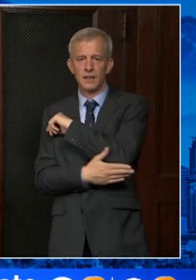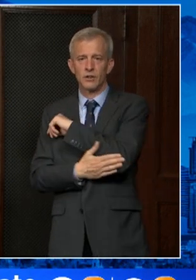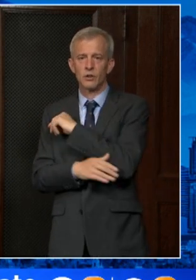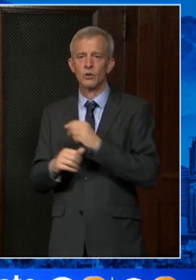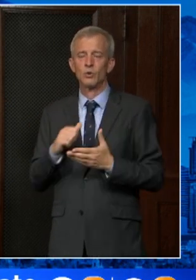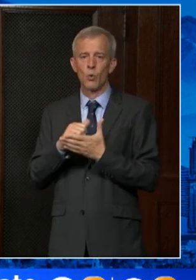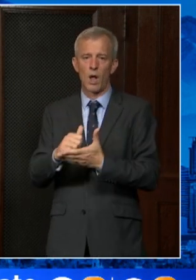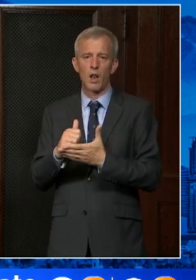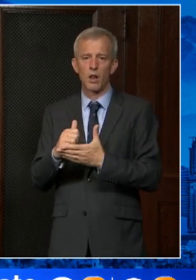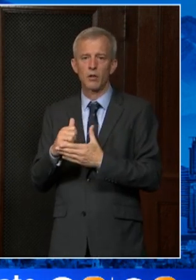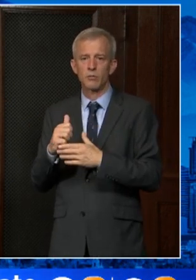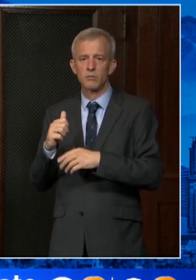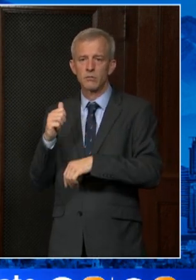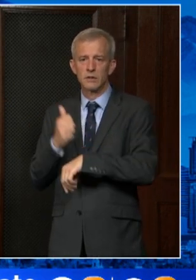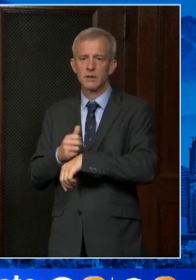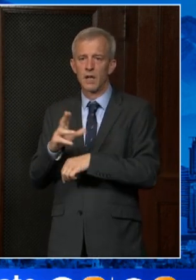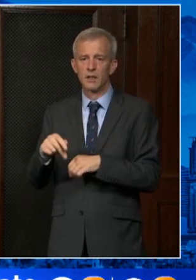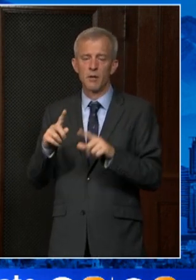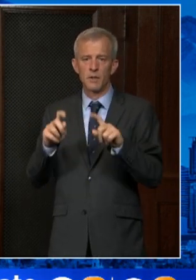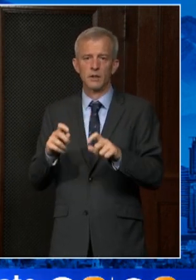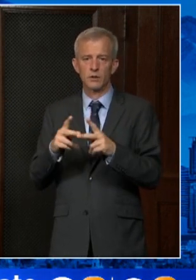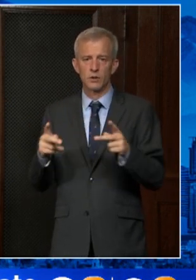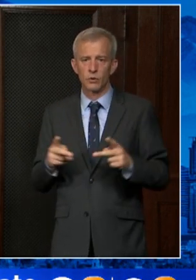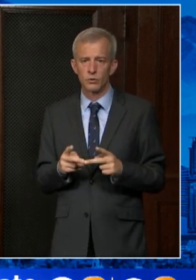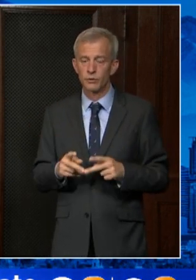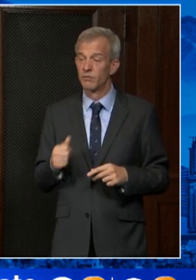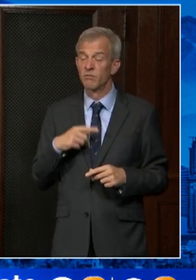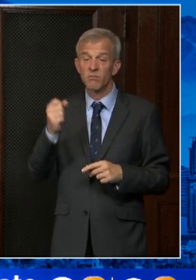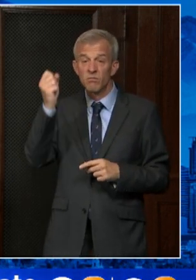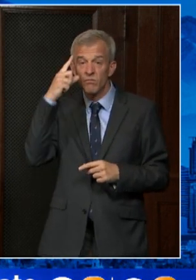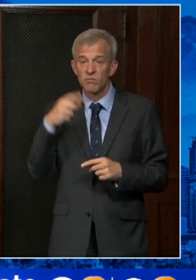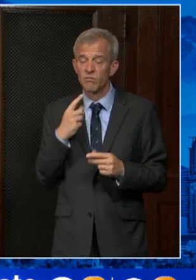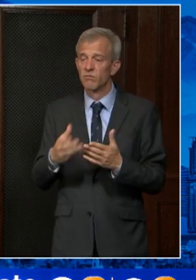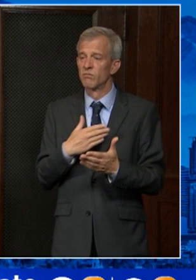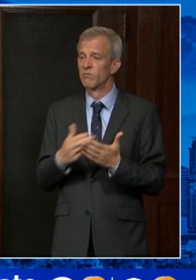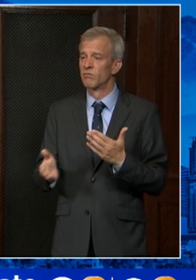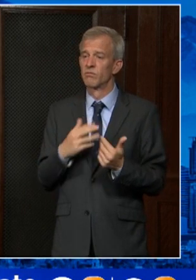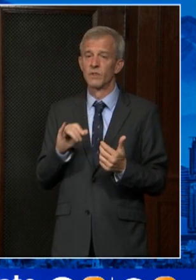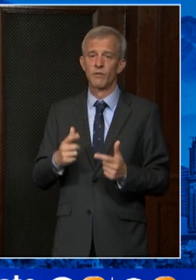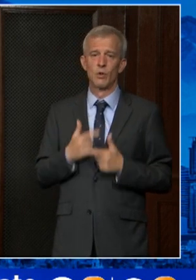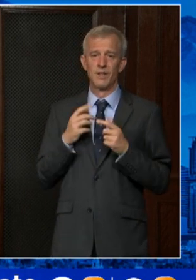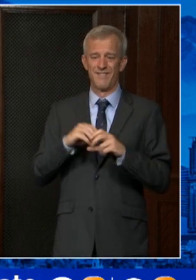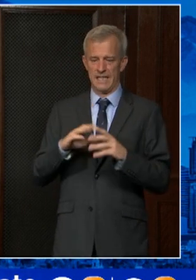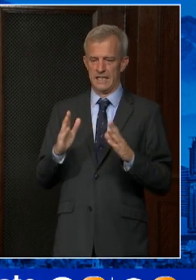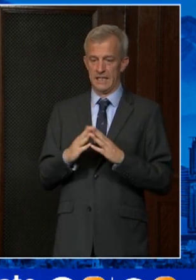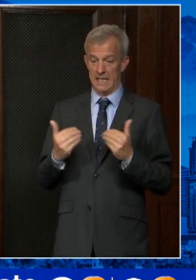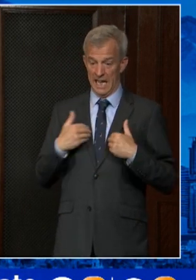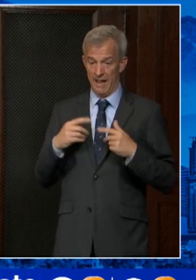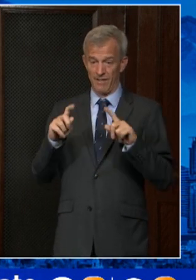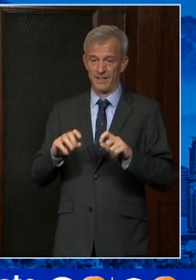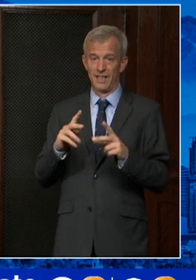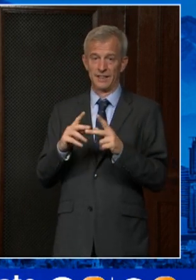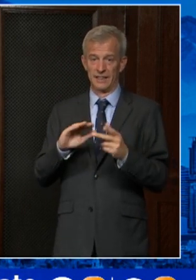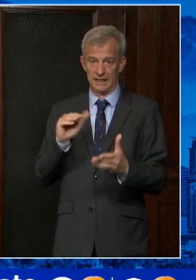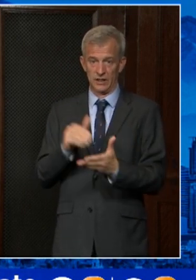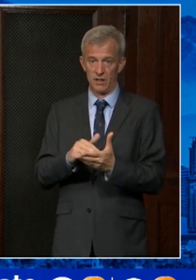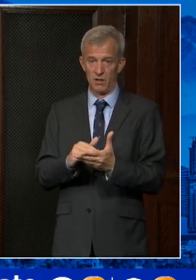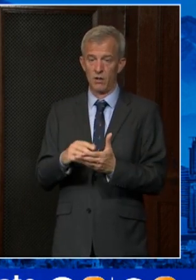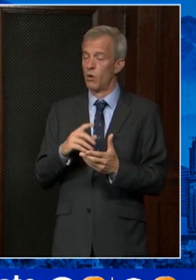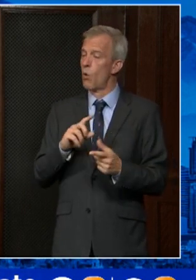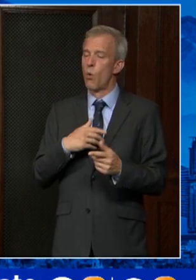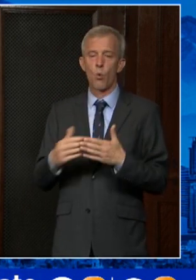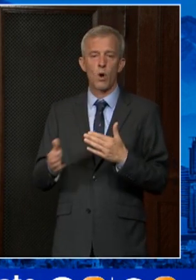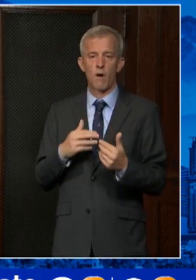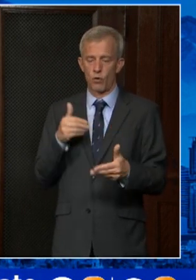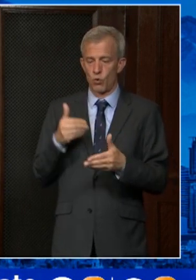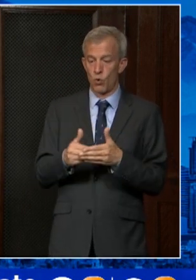this region. It doesn't matter, by the way. You don't have to live in the city where there is one of the testing centers, which wherever is closest to you, wherever